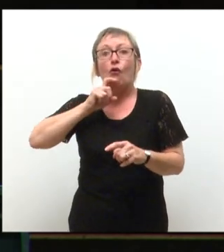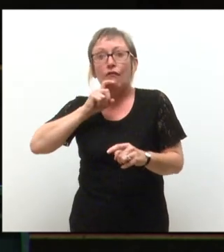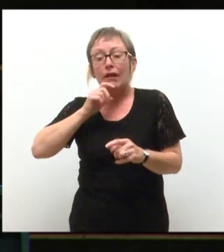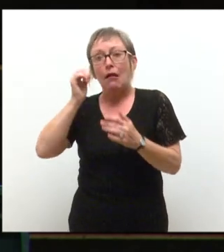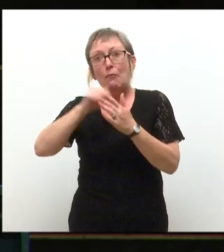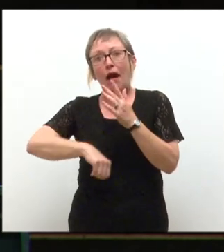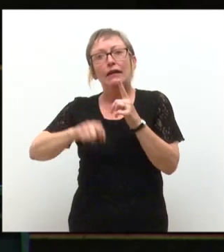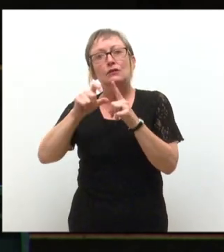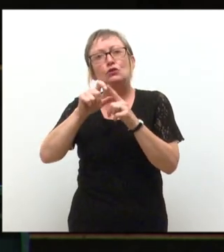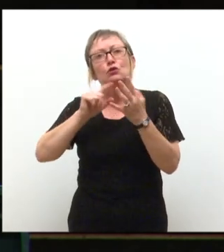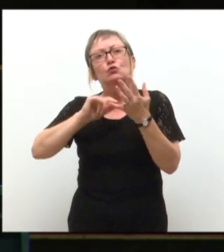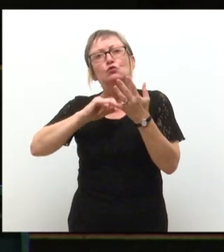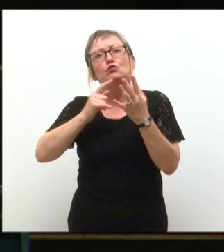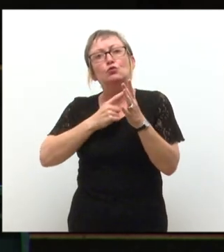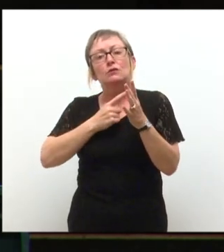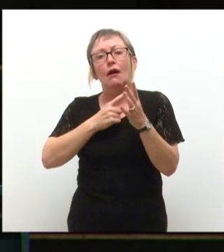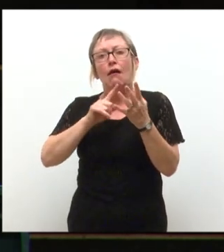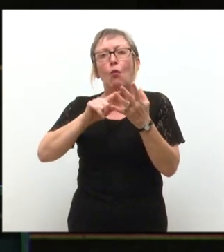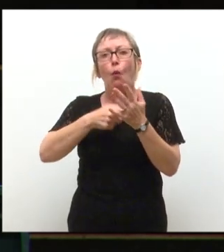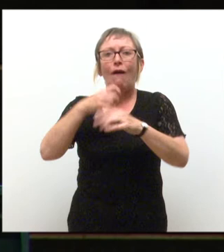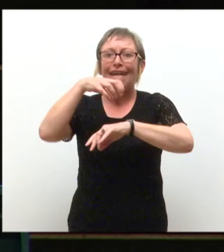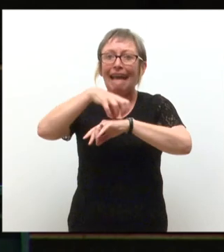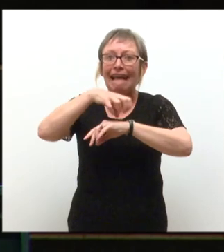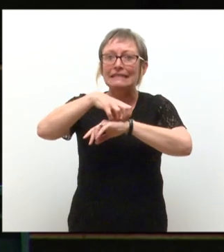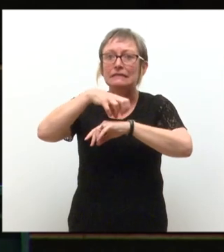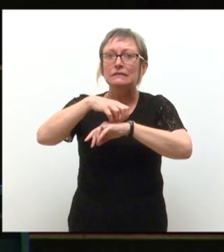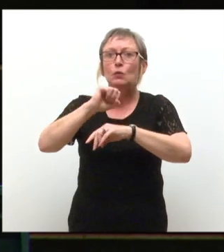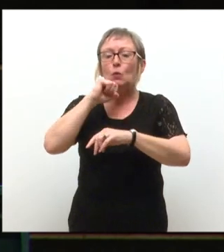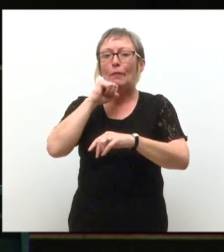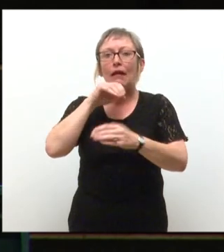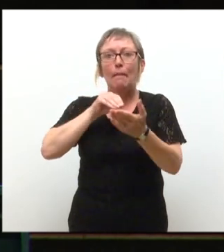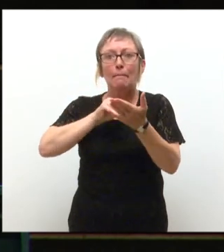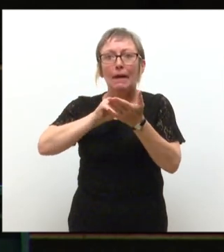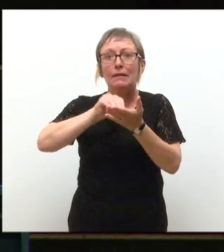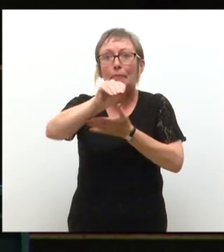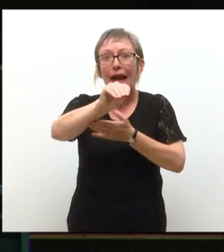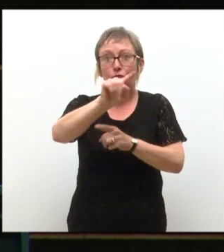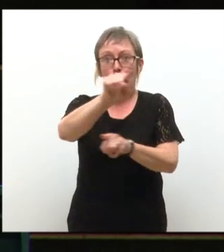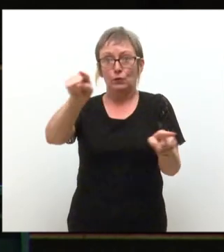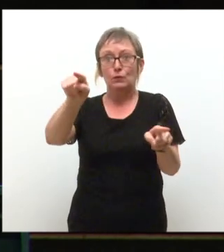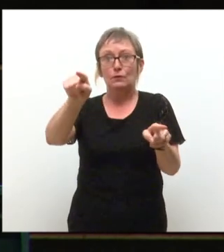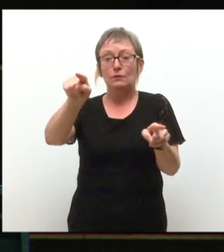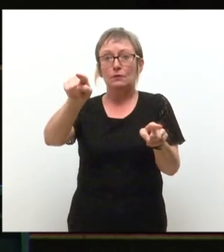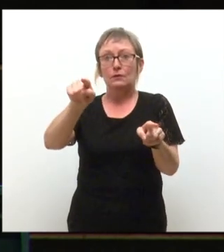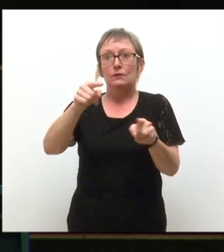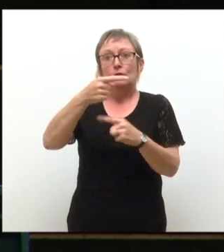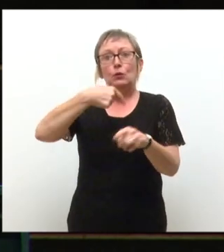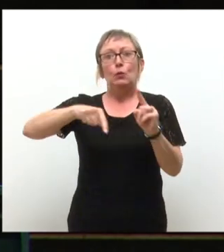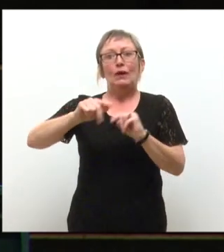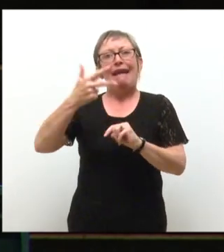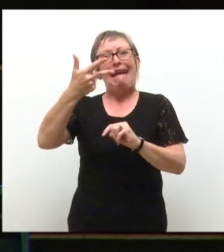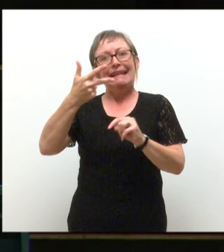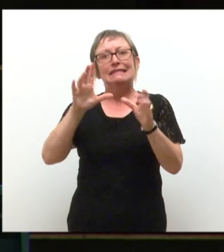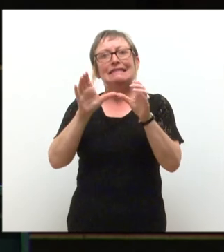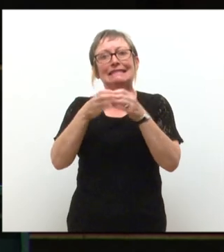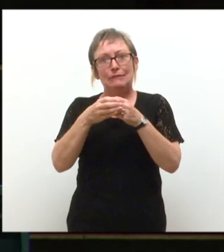any Krispy Kremes from the Premier, all the money are being reinvested back to you. We are the executive team of eight officers, students and